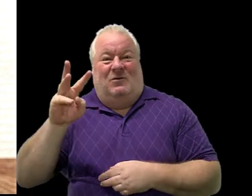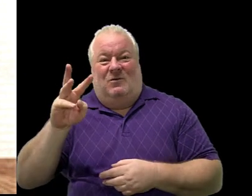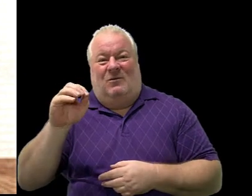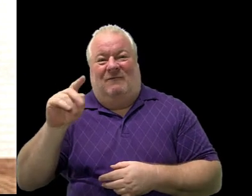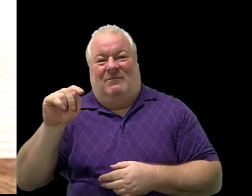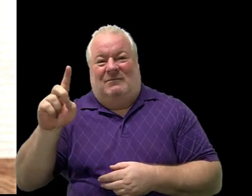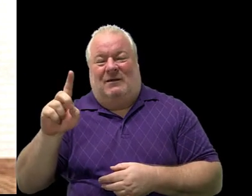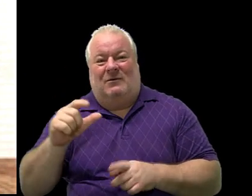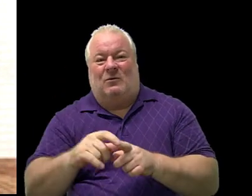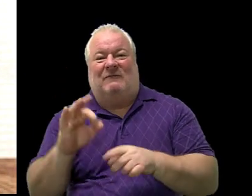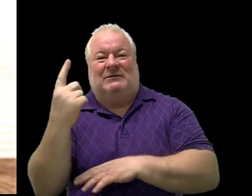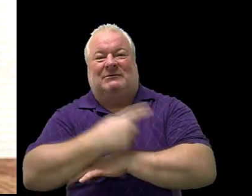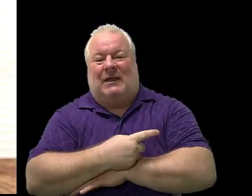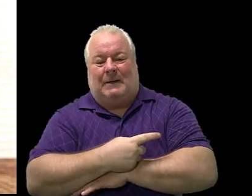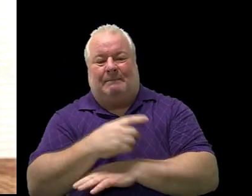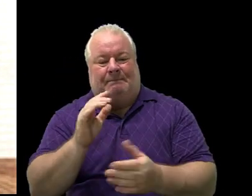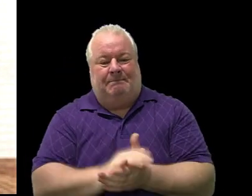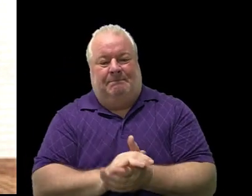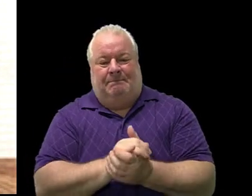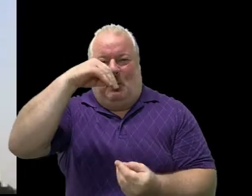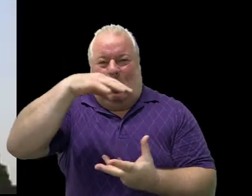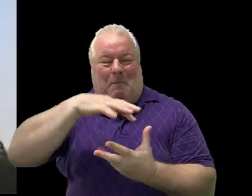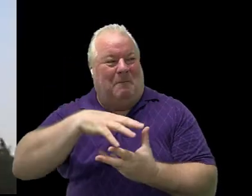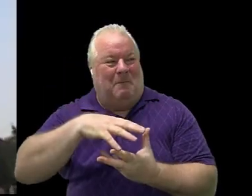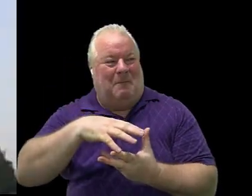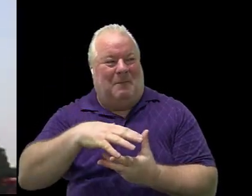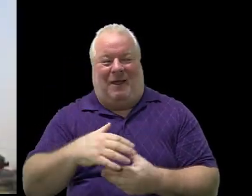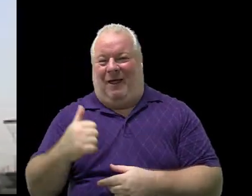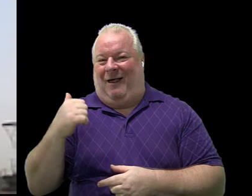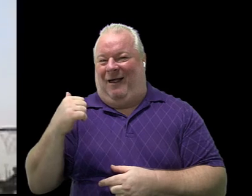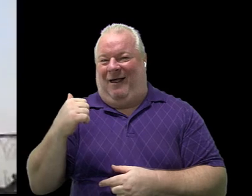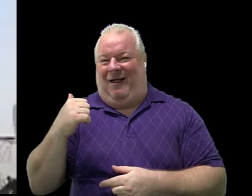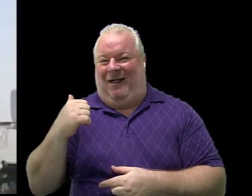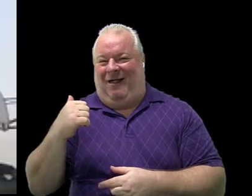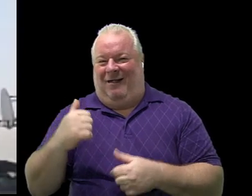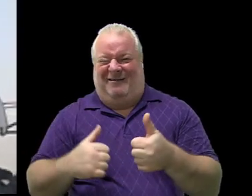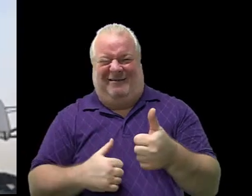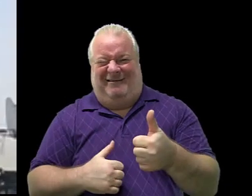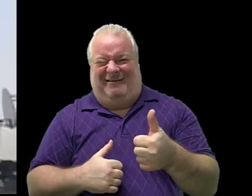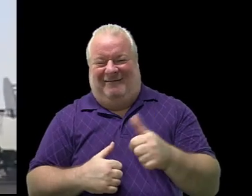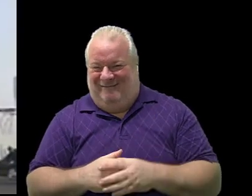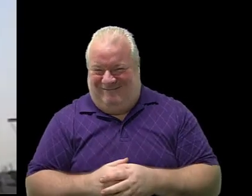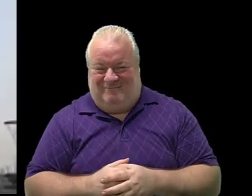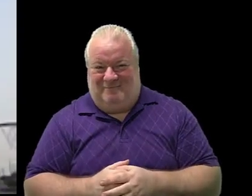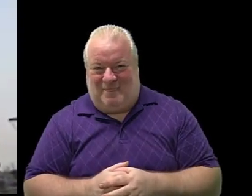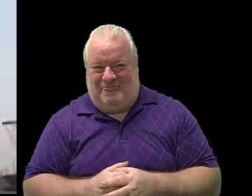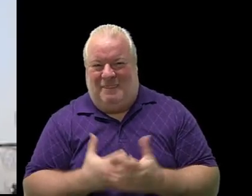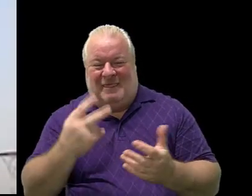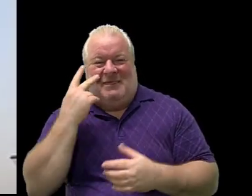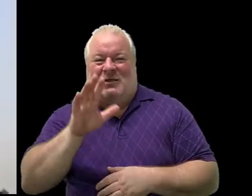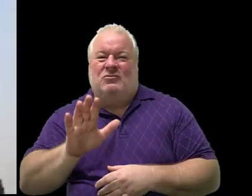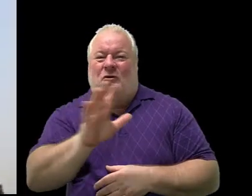word of the day. Here we go. Want to leave you again